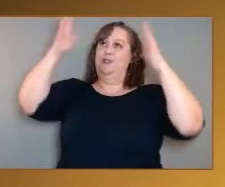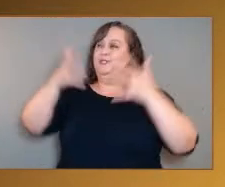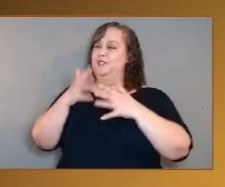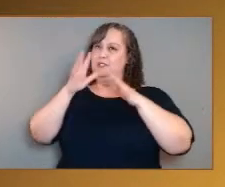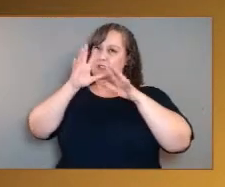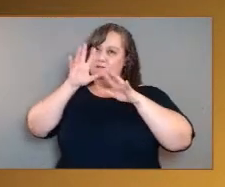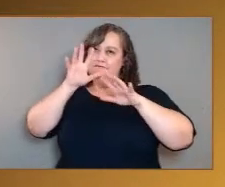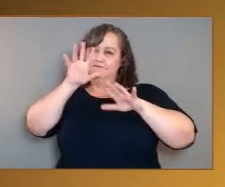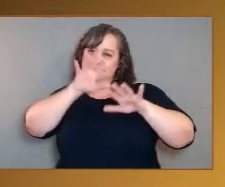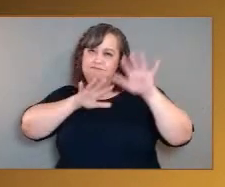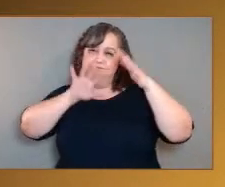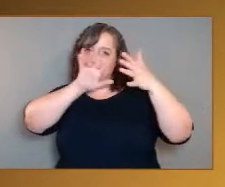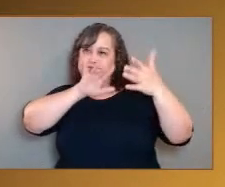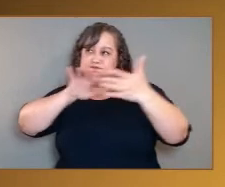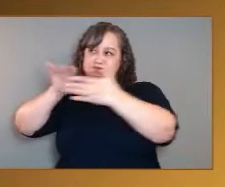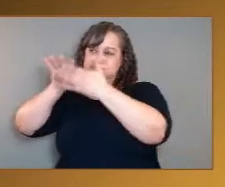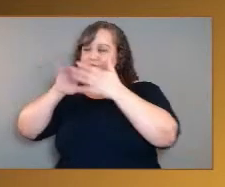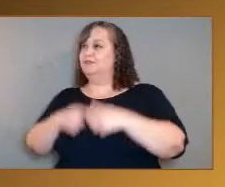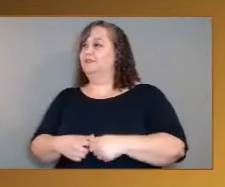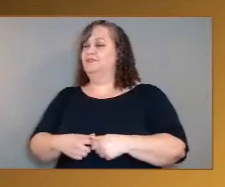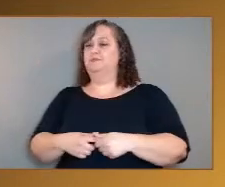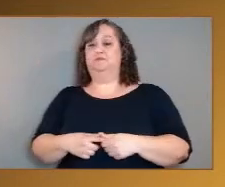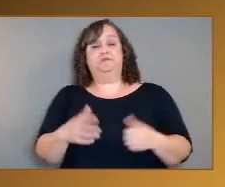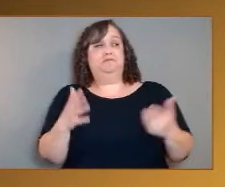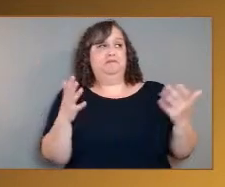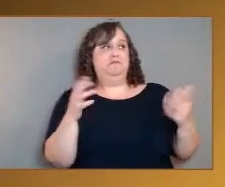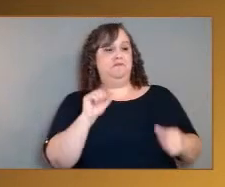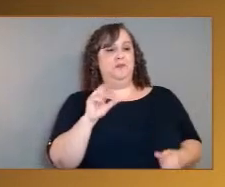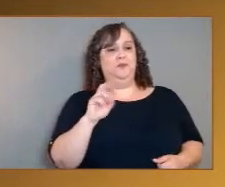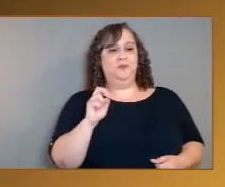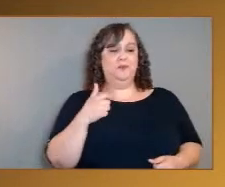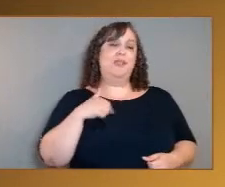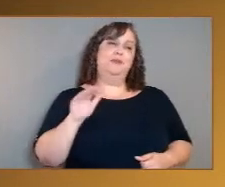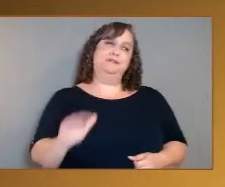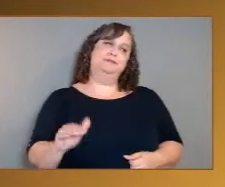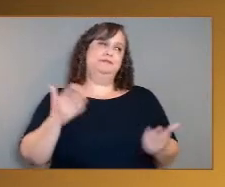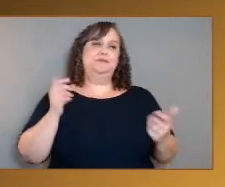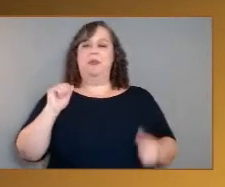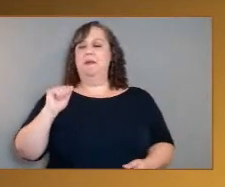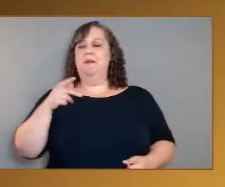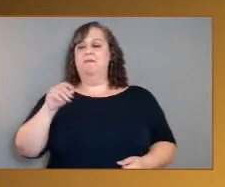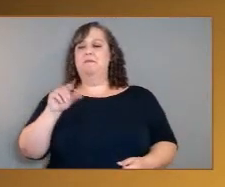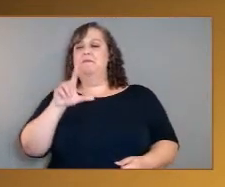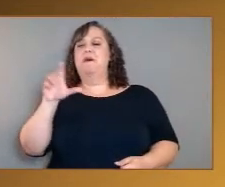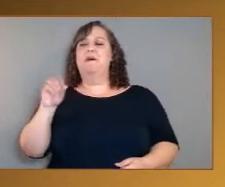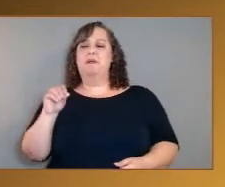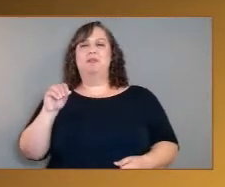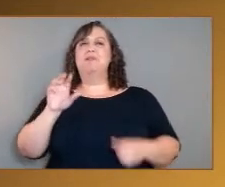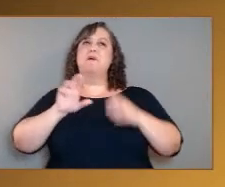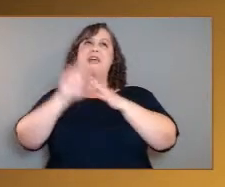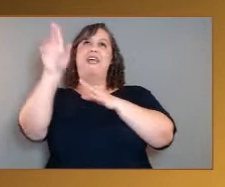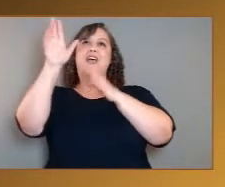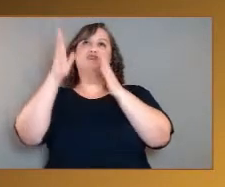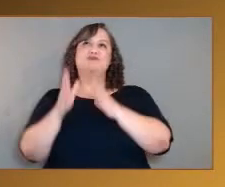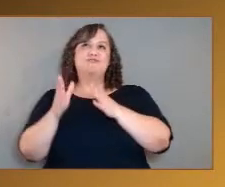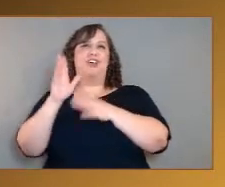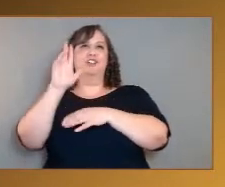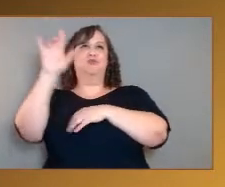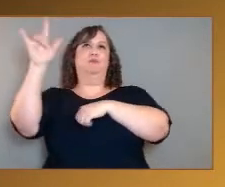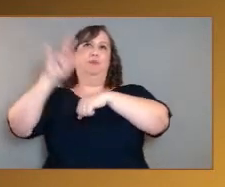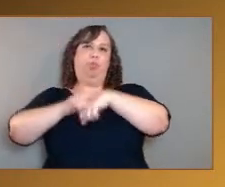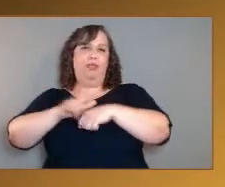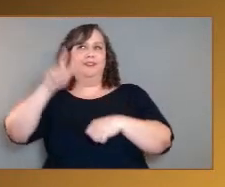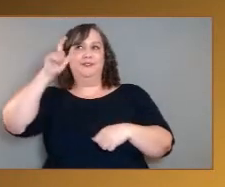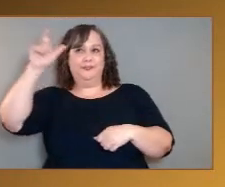Well, you know, I was certainly a kid when Apollo astronauts were landing on the Moon. And of course, that was very